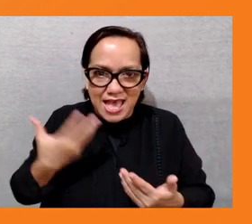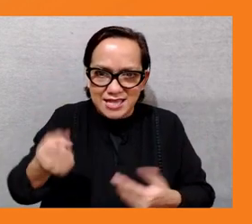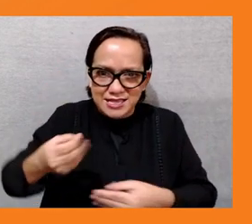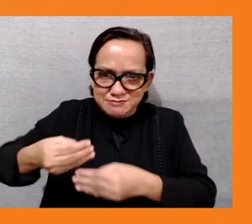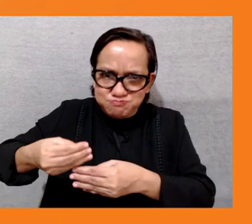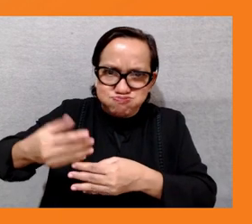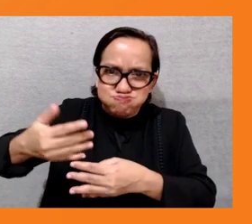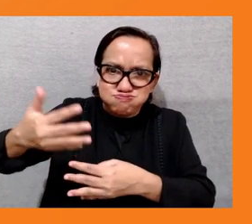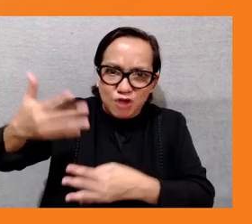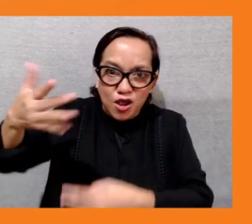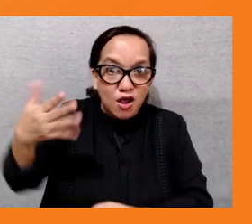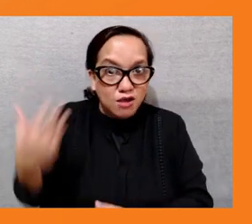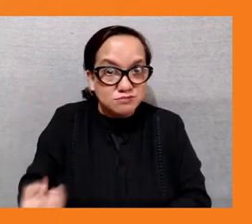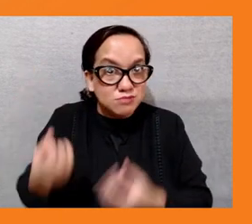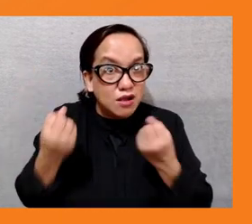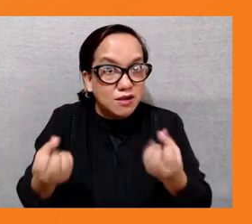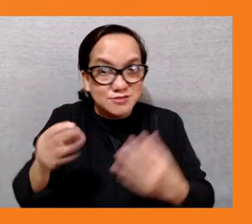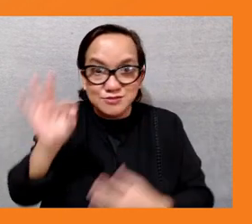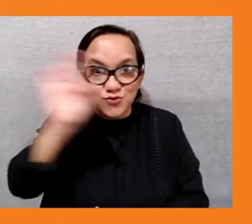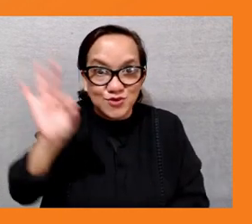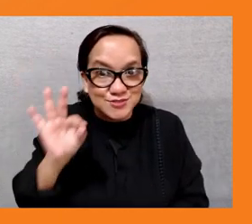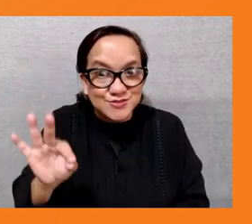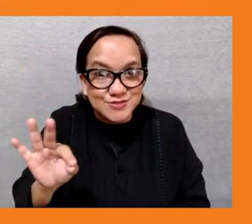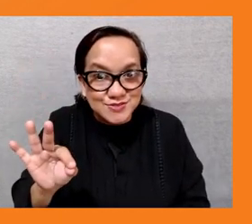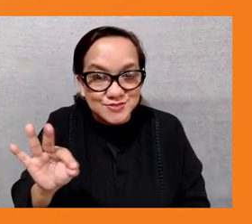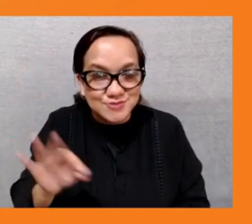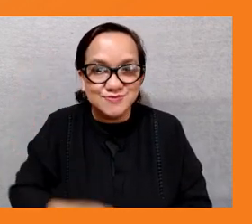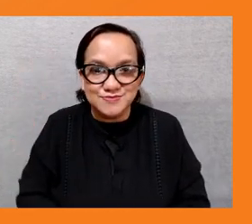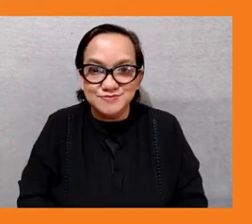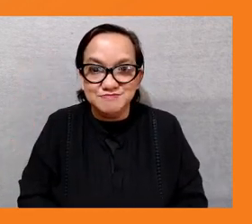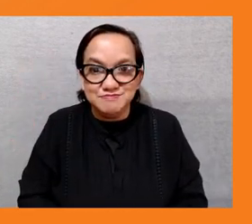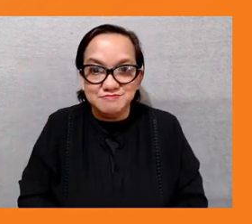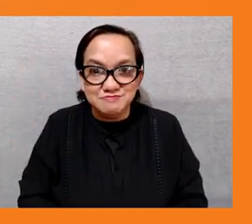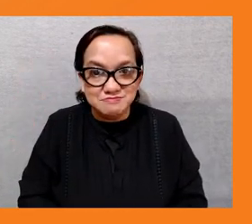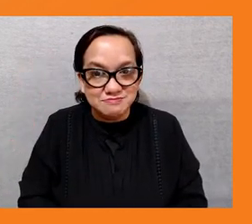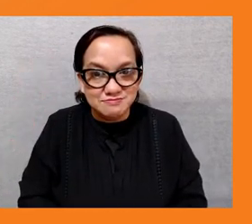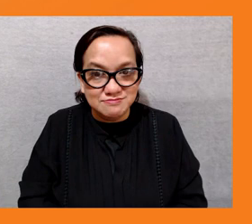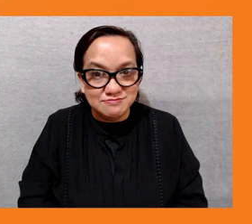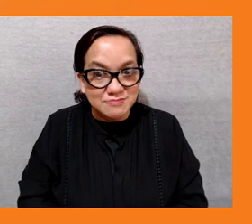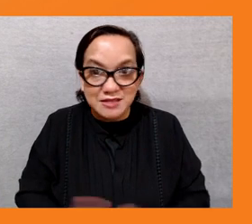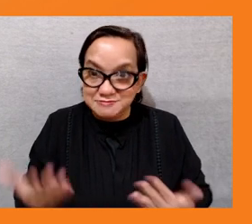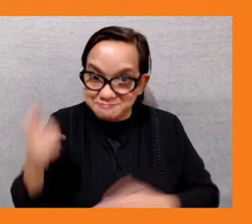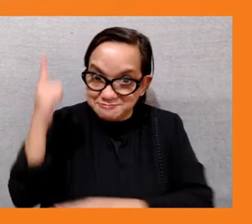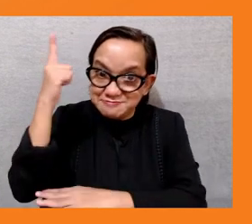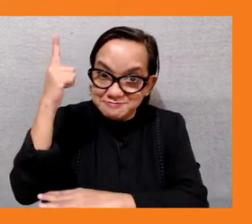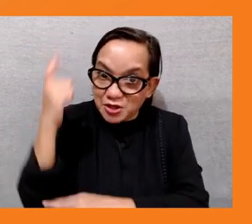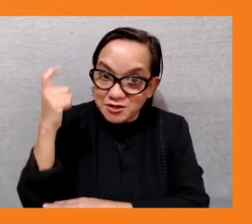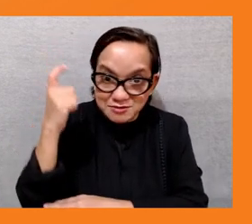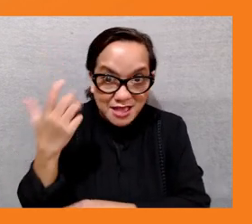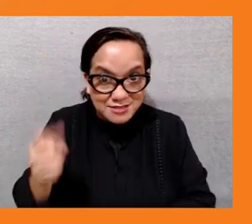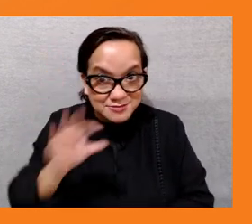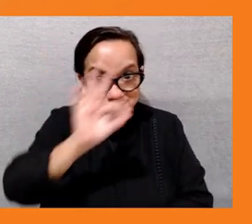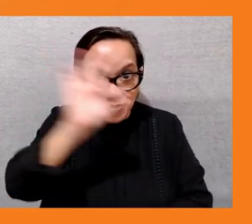that's true and before we continue i hope you're all ready for your questions over there in the audience again